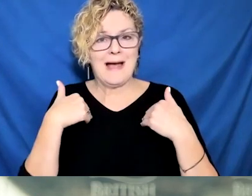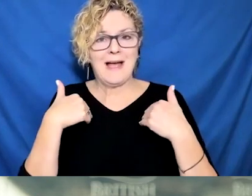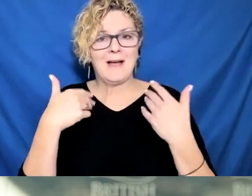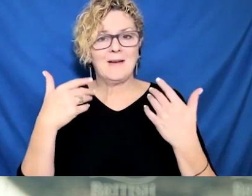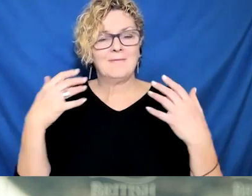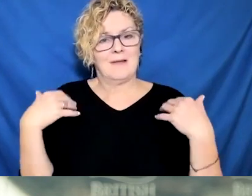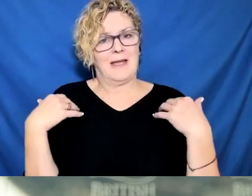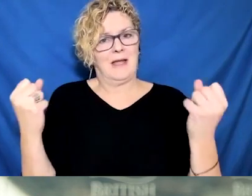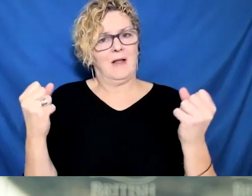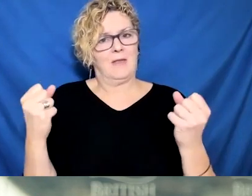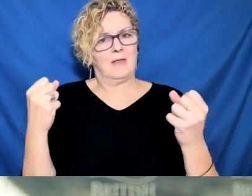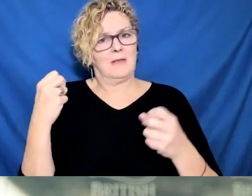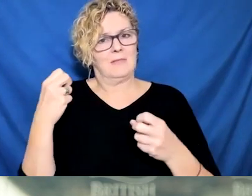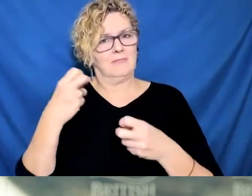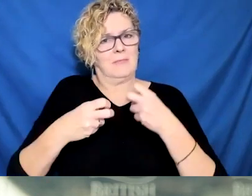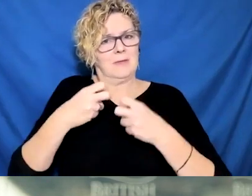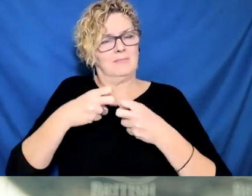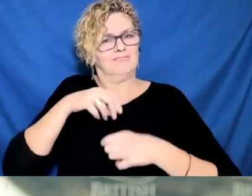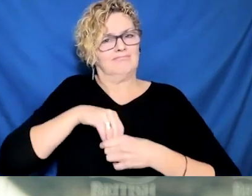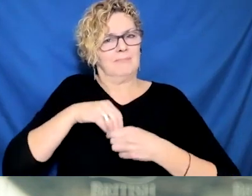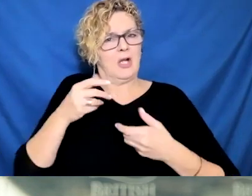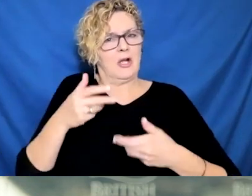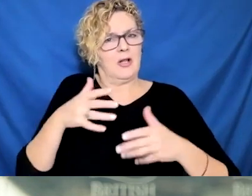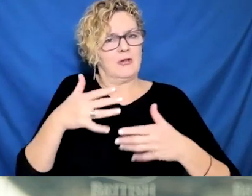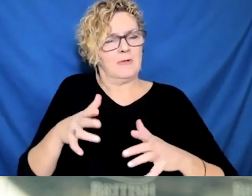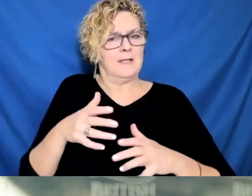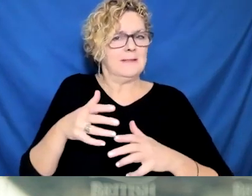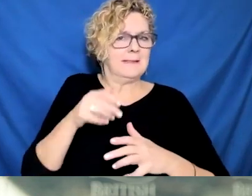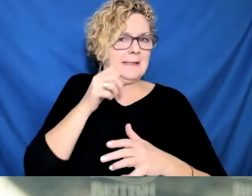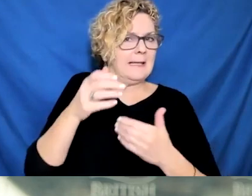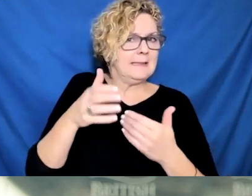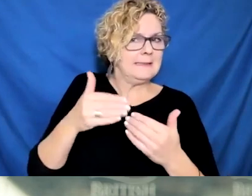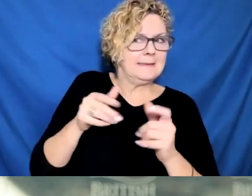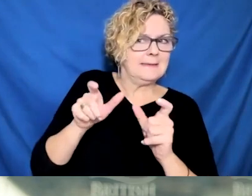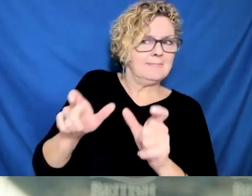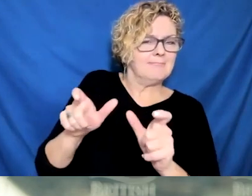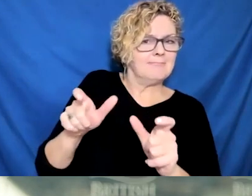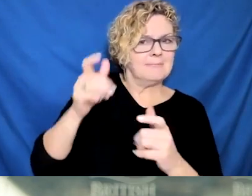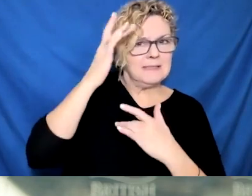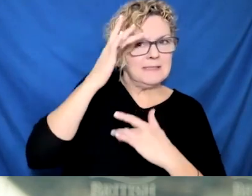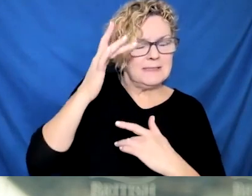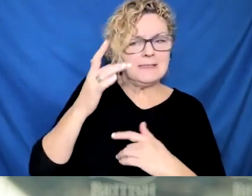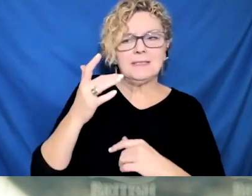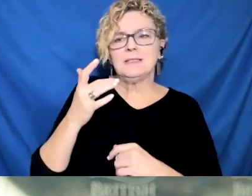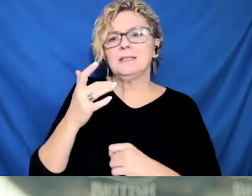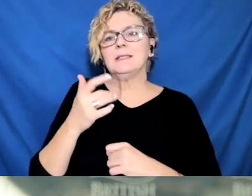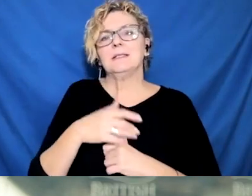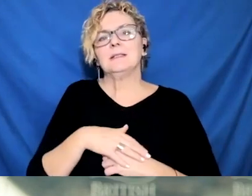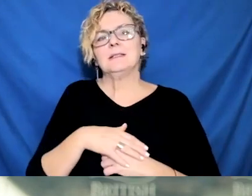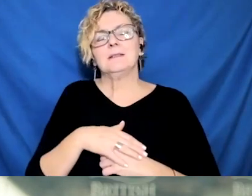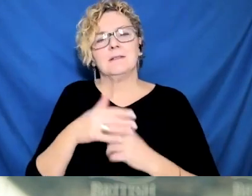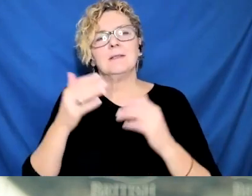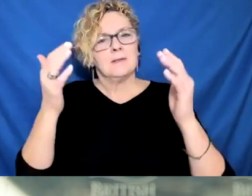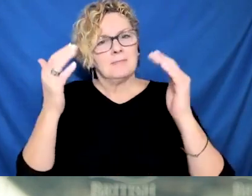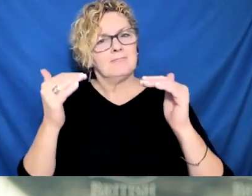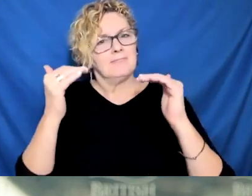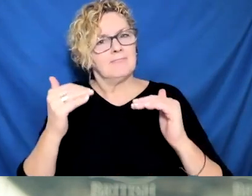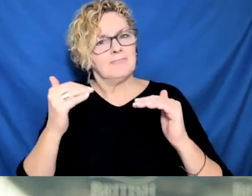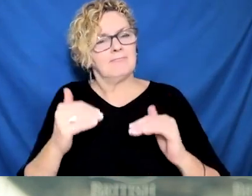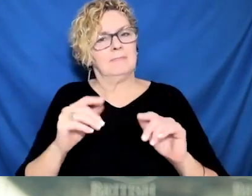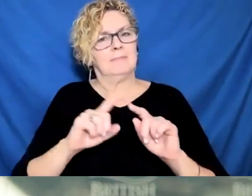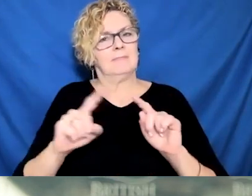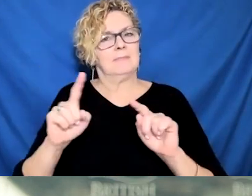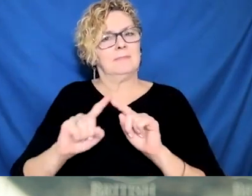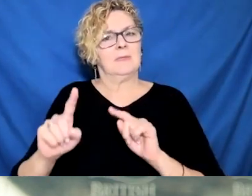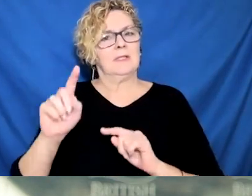protecting one another in what is a difficult time and a difficult storm, and protecting our healthcare workers and healthcare systems. I just wanted to